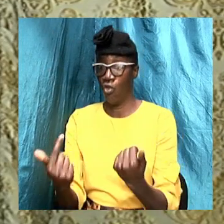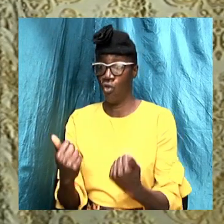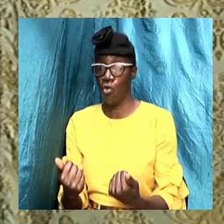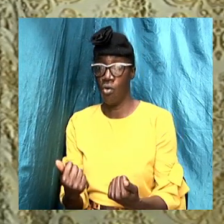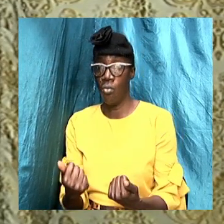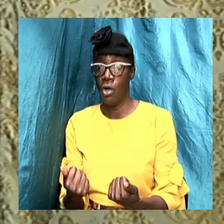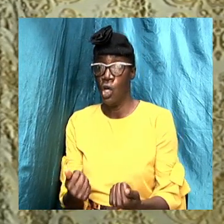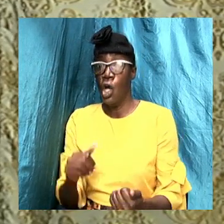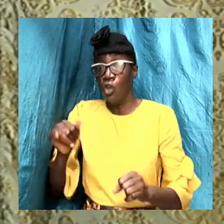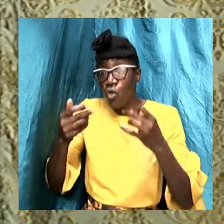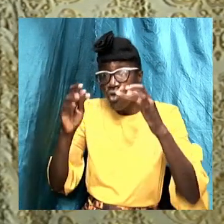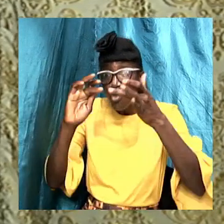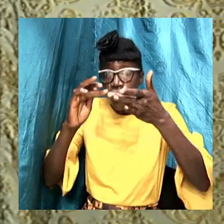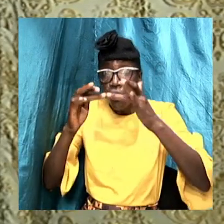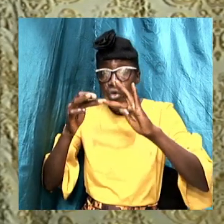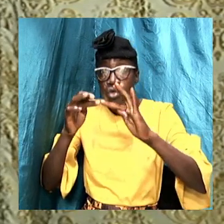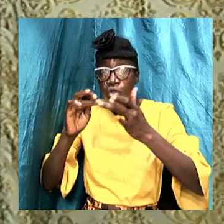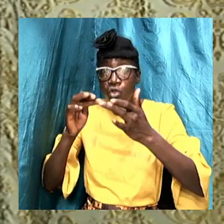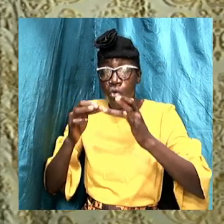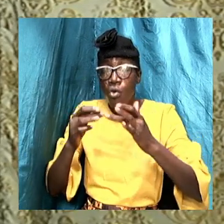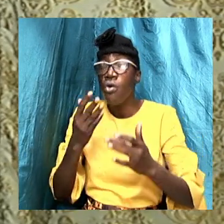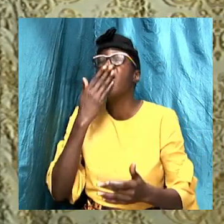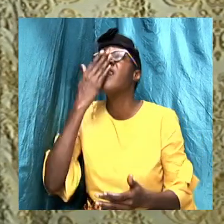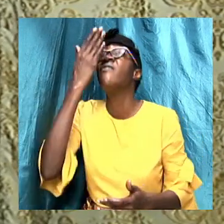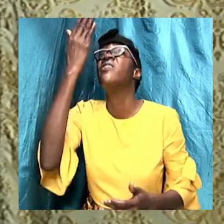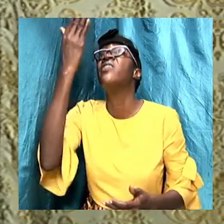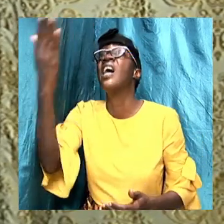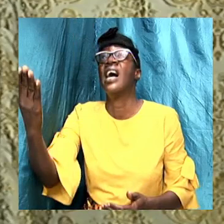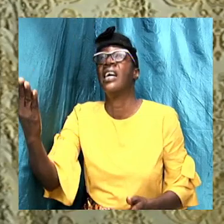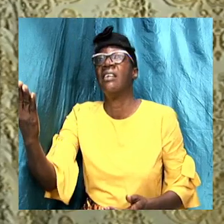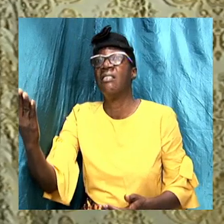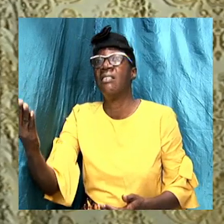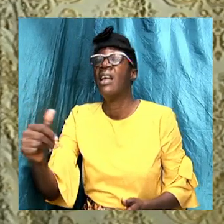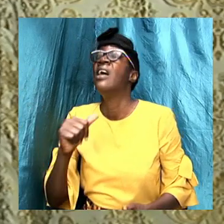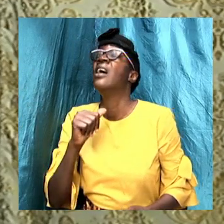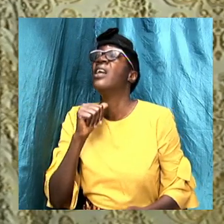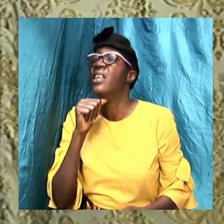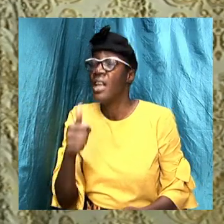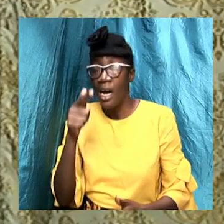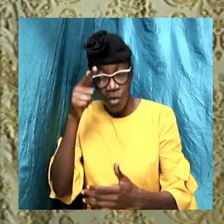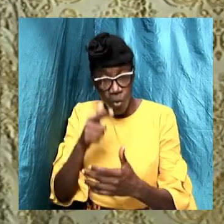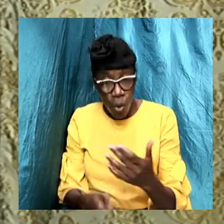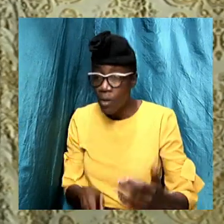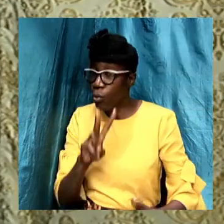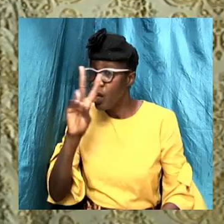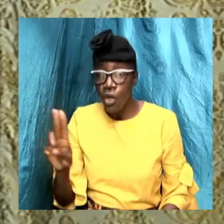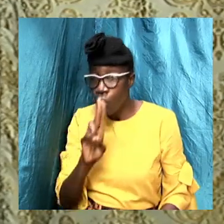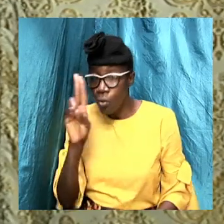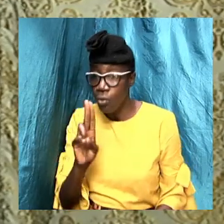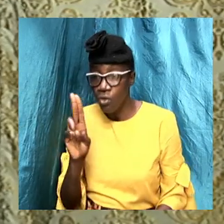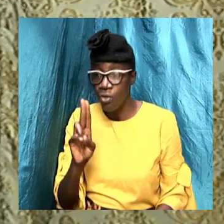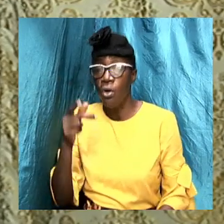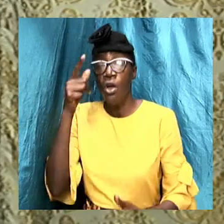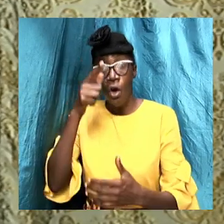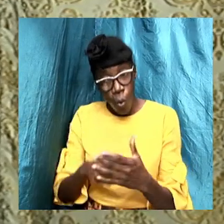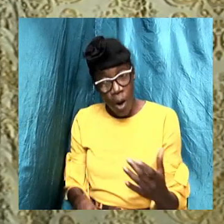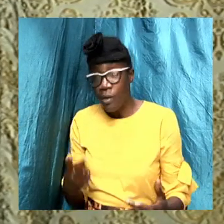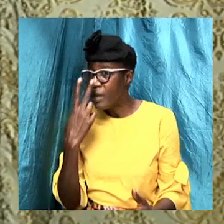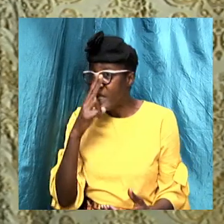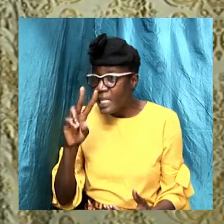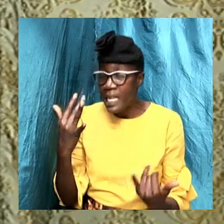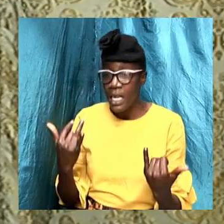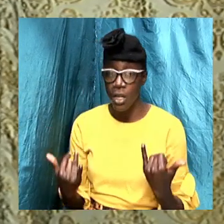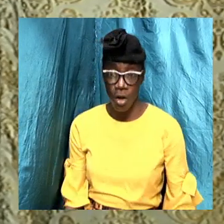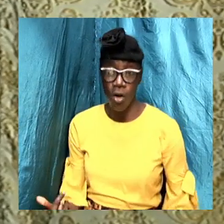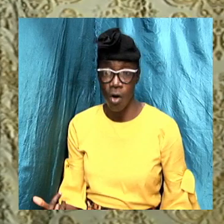service online. And while we give thanks, God thanks, it is not what we used to. But what we are seeing now is that